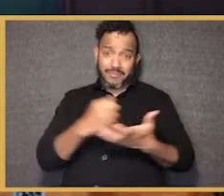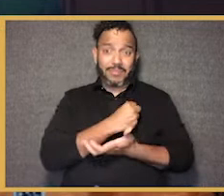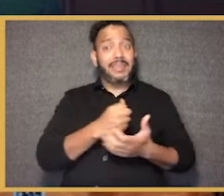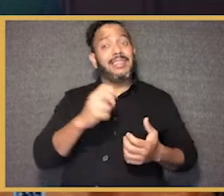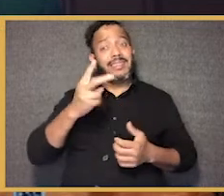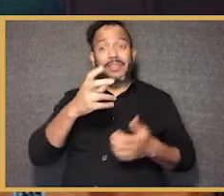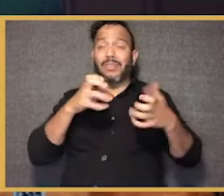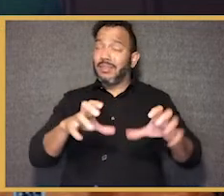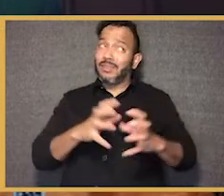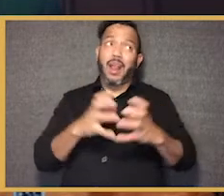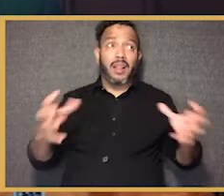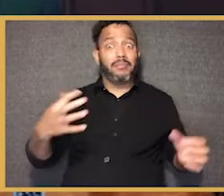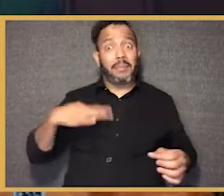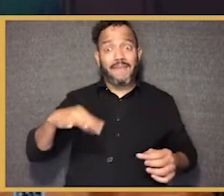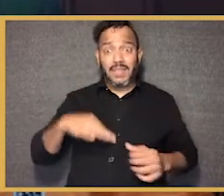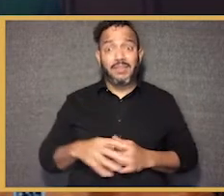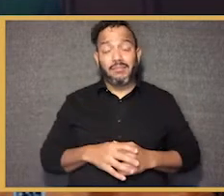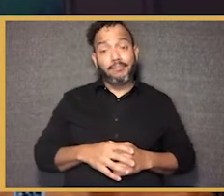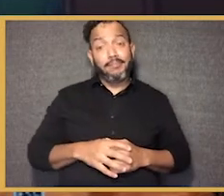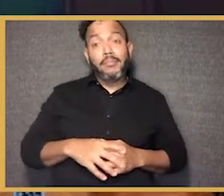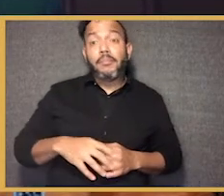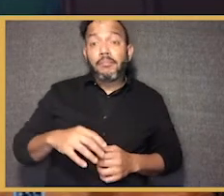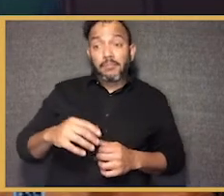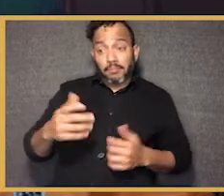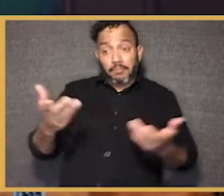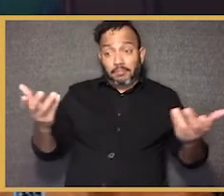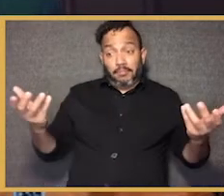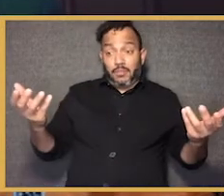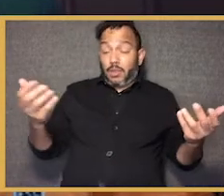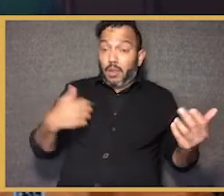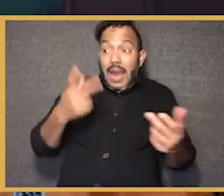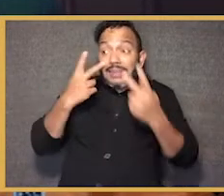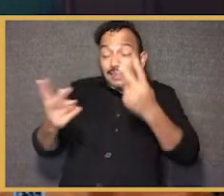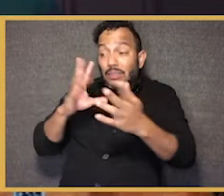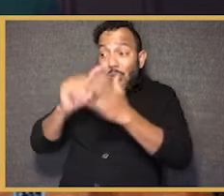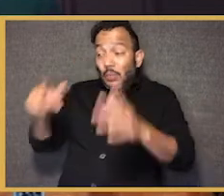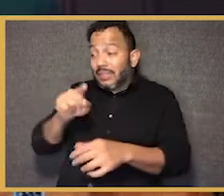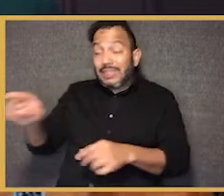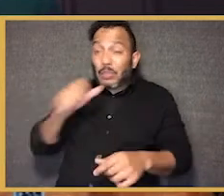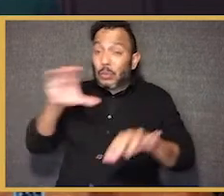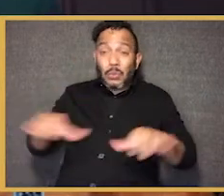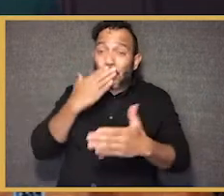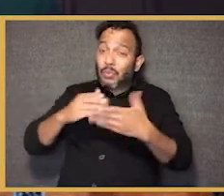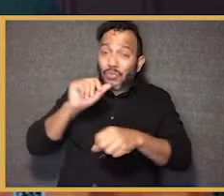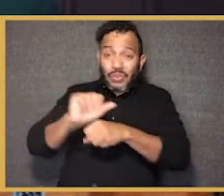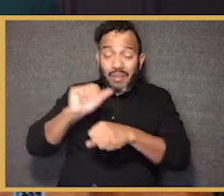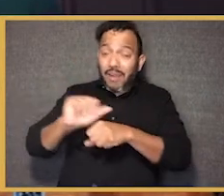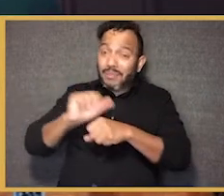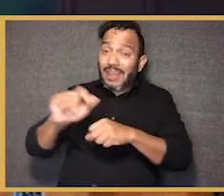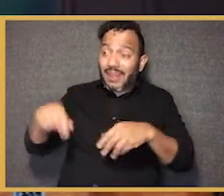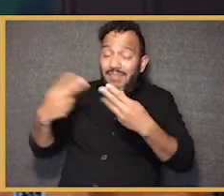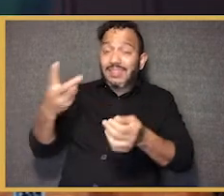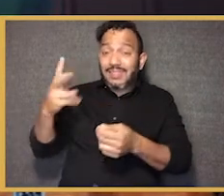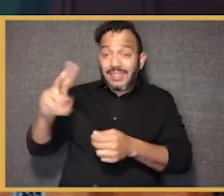beneficiary of second chances. And that in many ways we do not do a good job as a country giving second chances to young people.